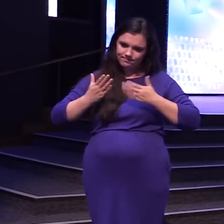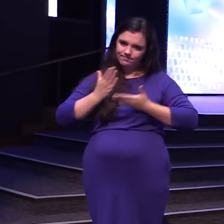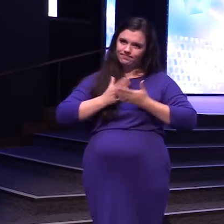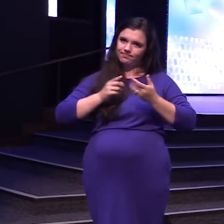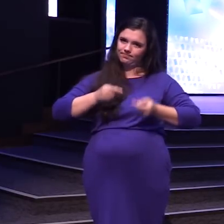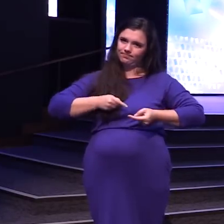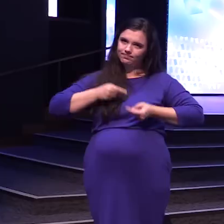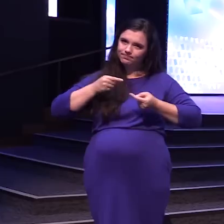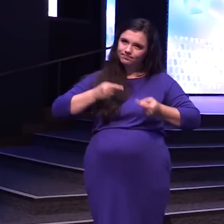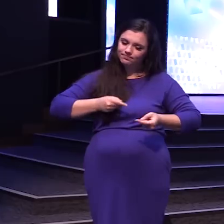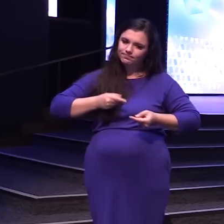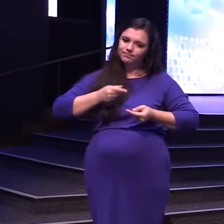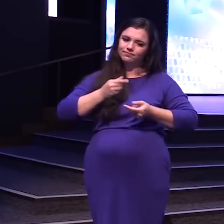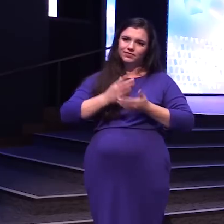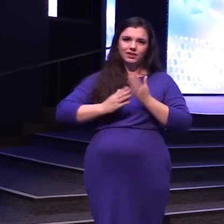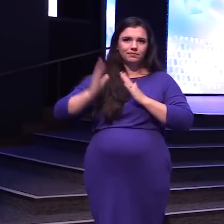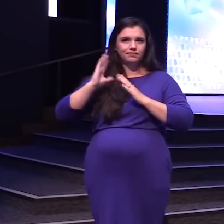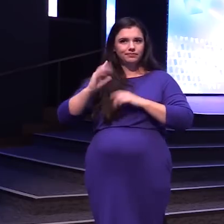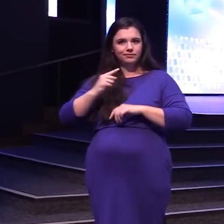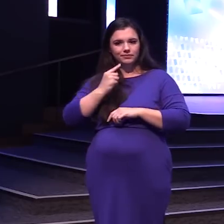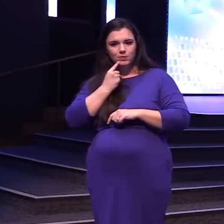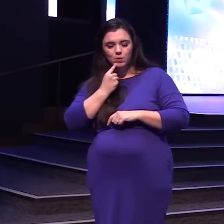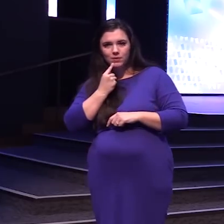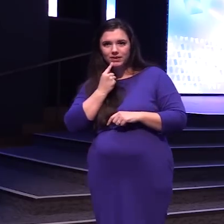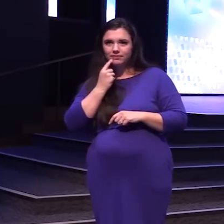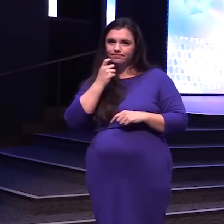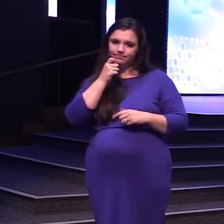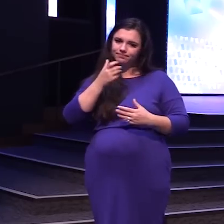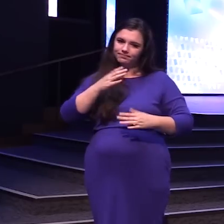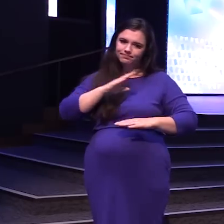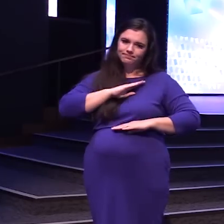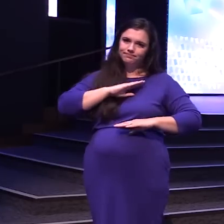Some past Disappointments Some past Unmet expectations